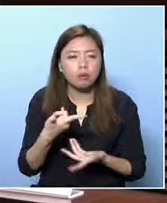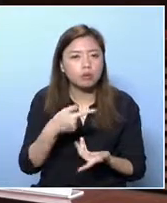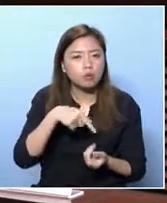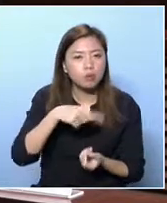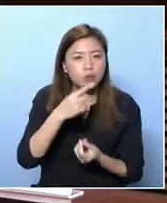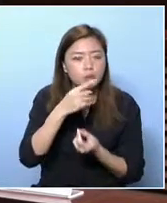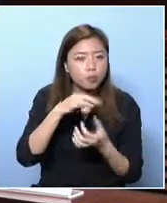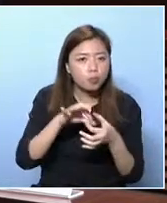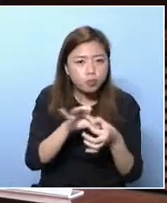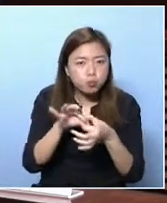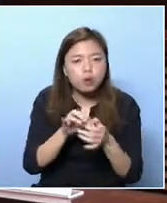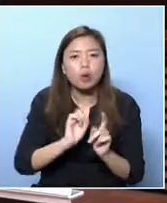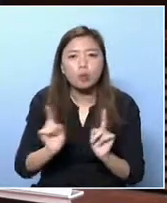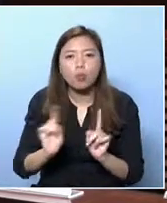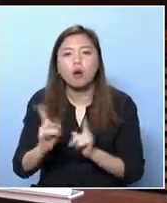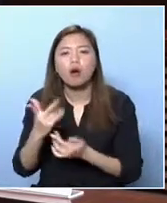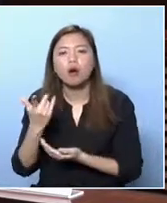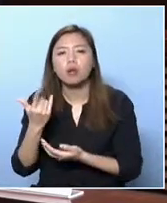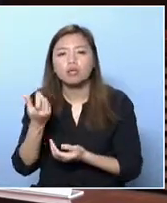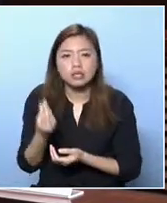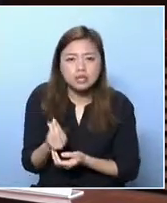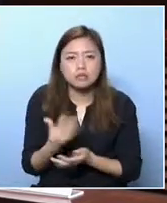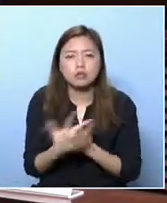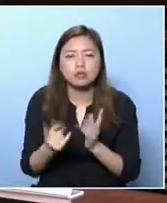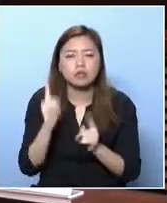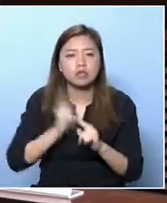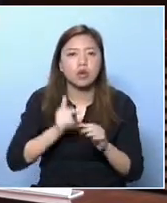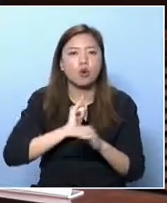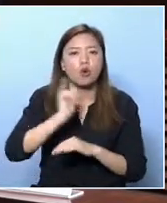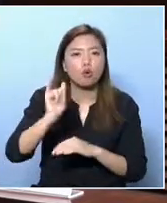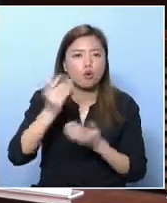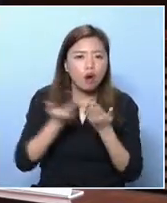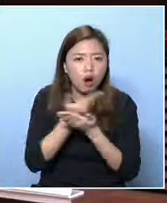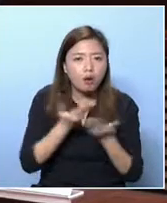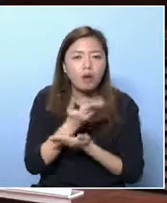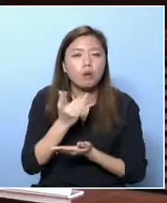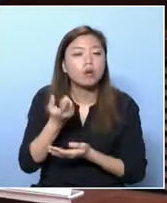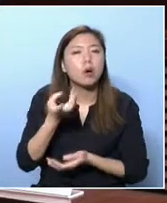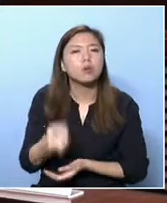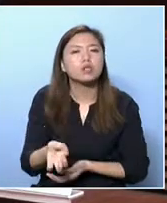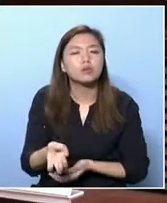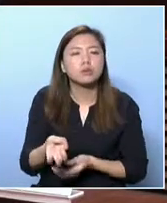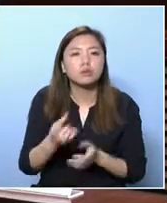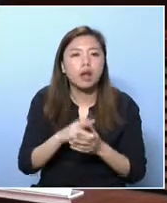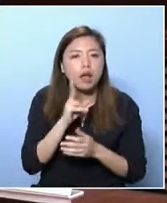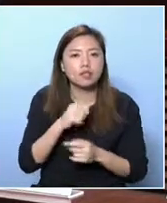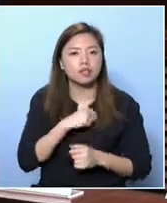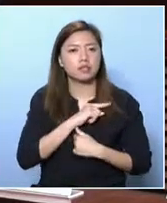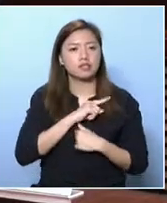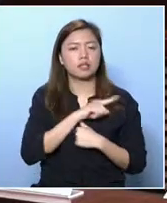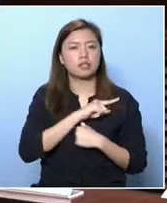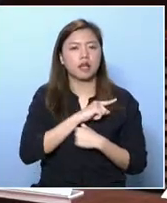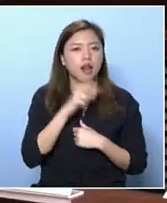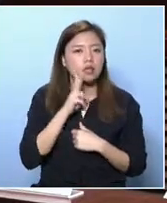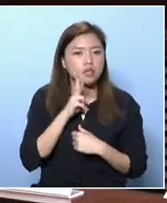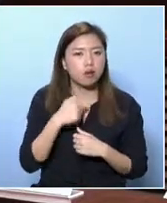graduates. And because of the lack of means, they seldom have the opportunity to